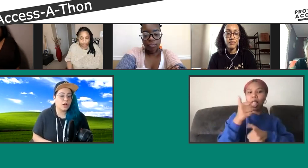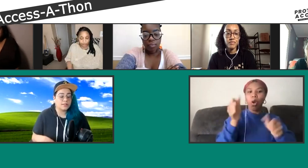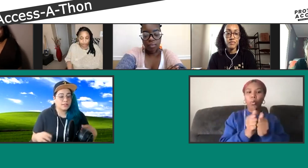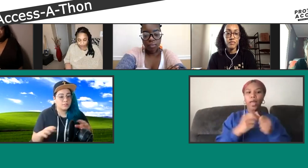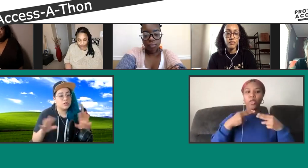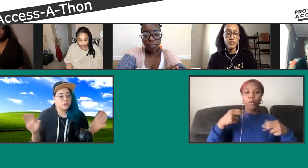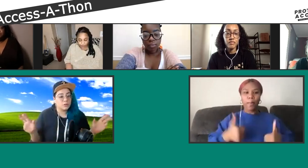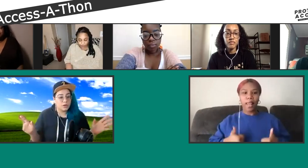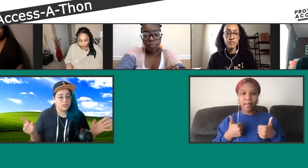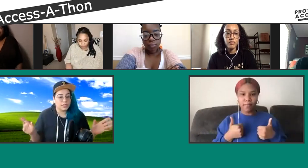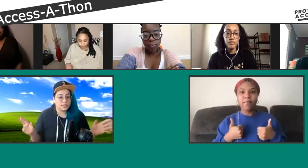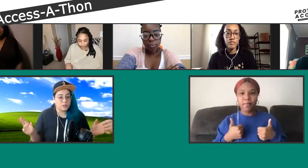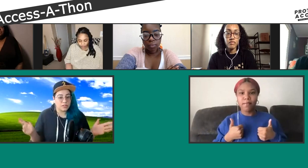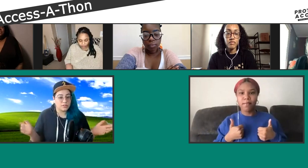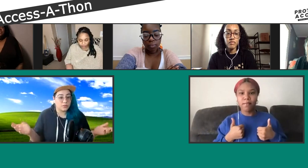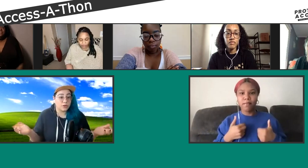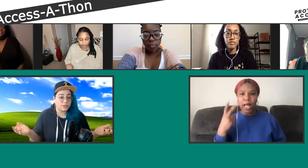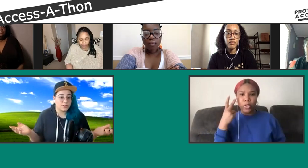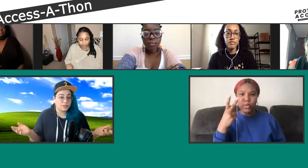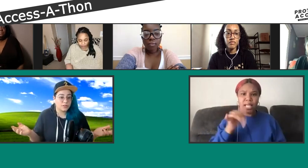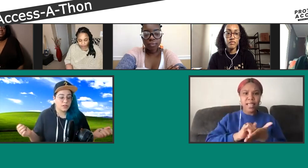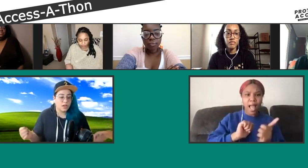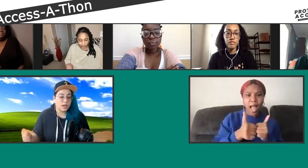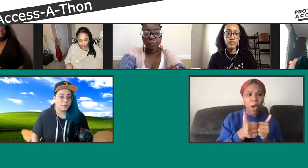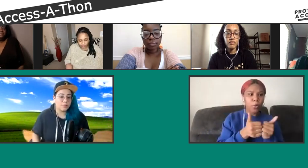across multiple marginalized communities, of course.